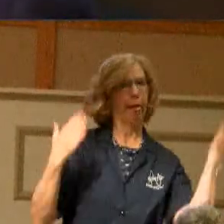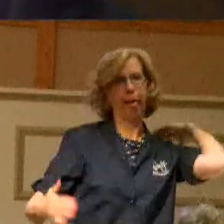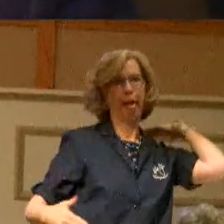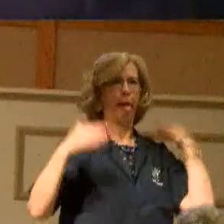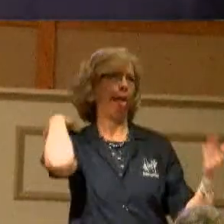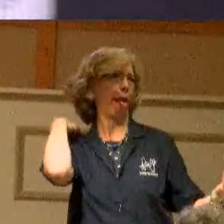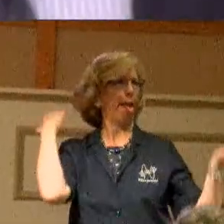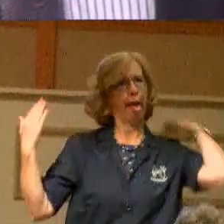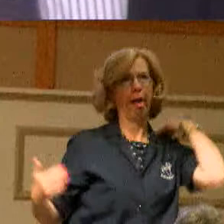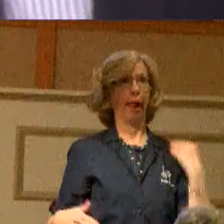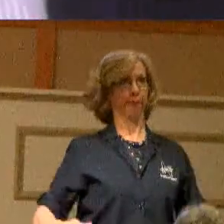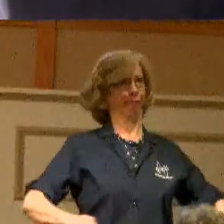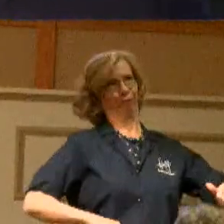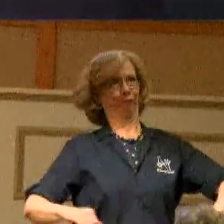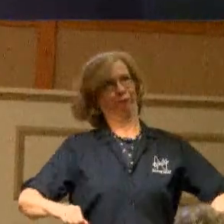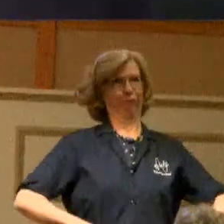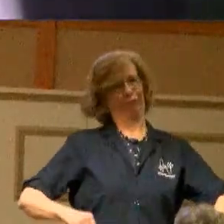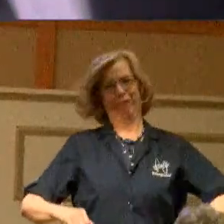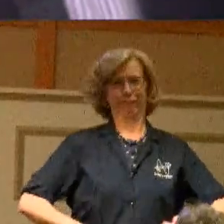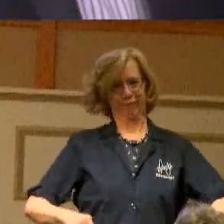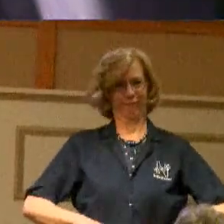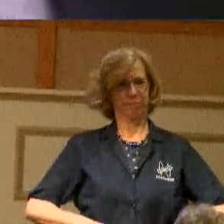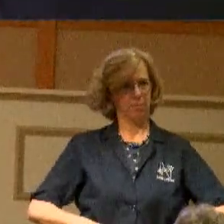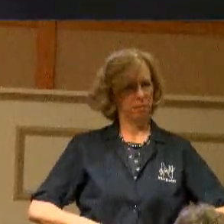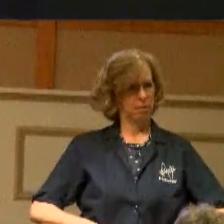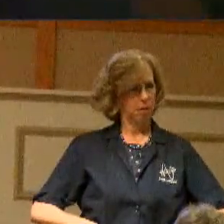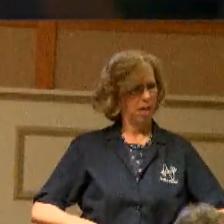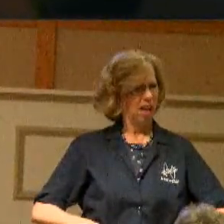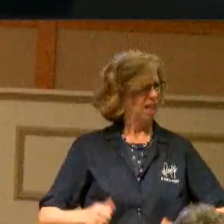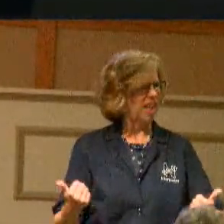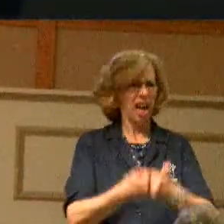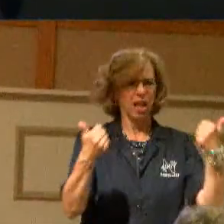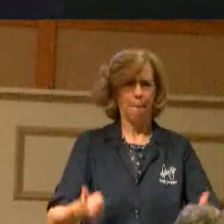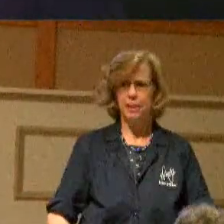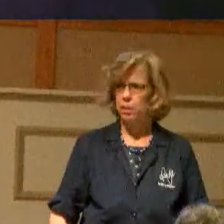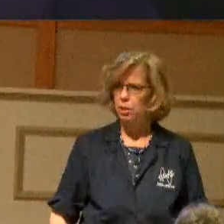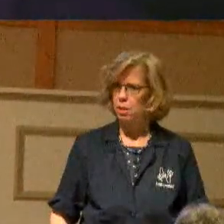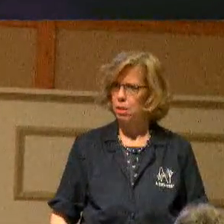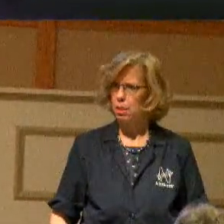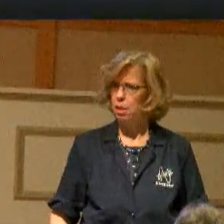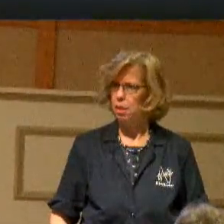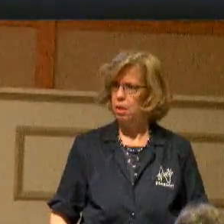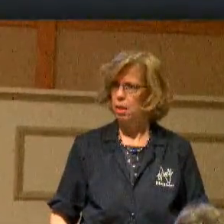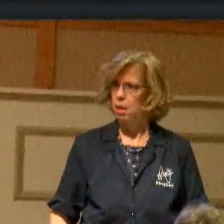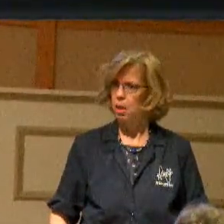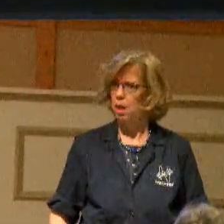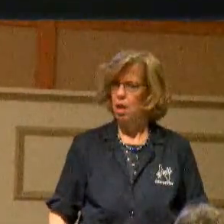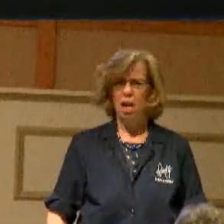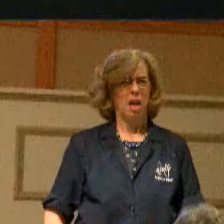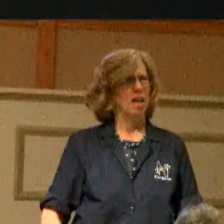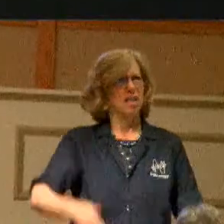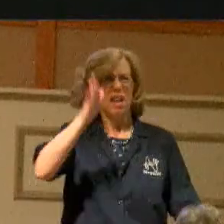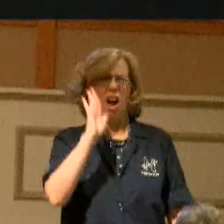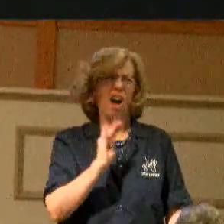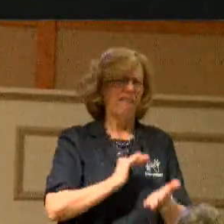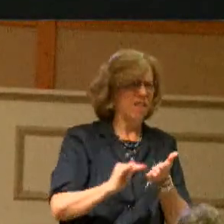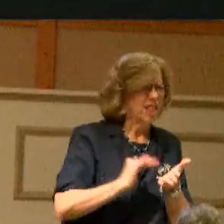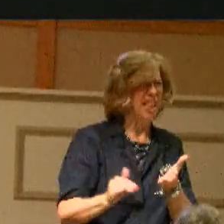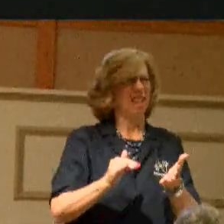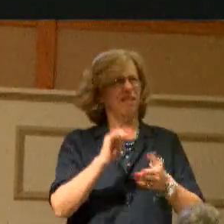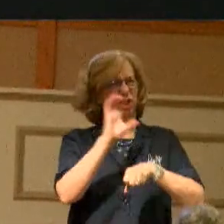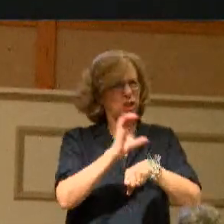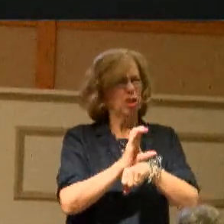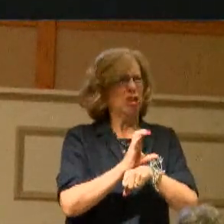We're not gloating. We're not competing with one another. God, forgive churches for competing against one another.